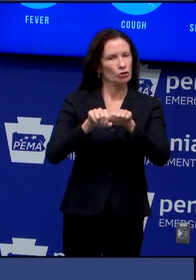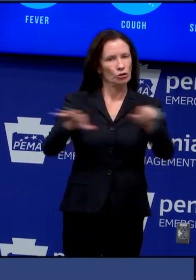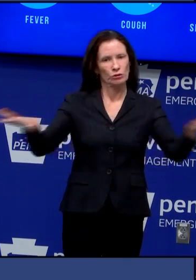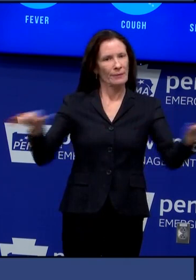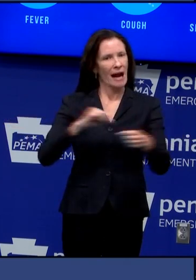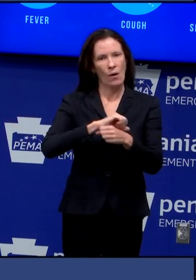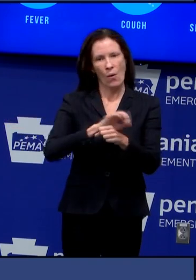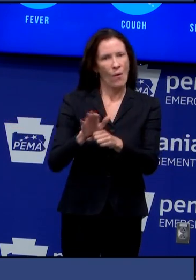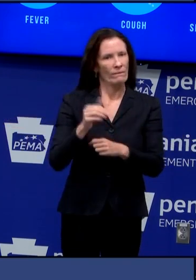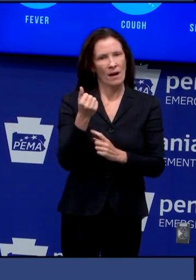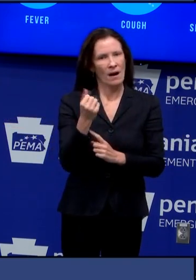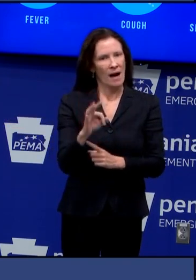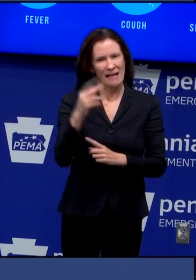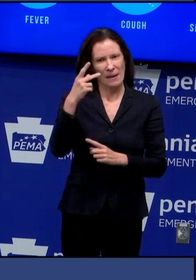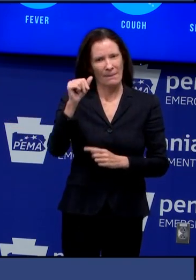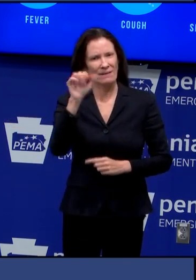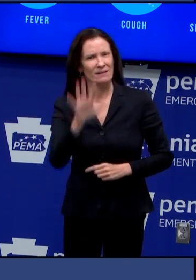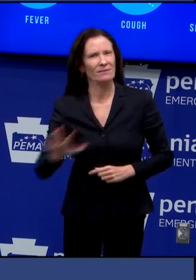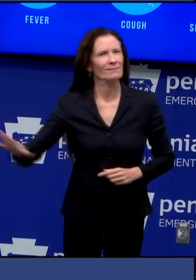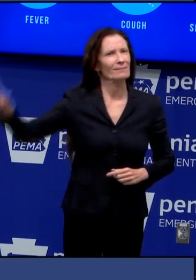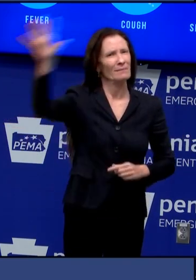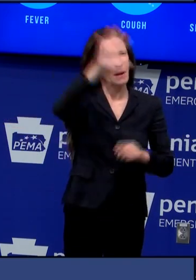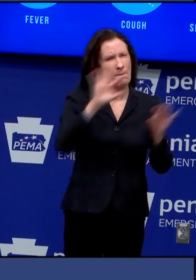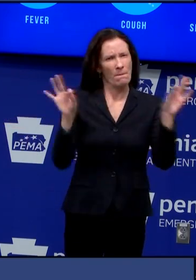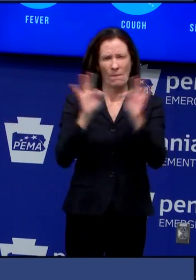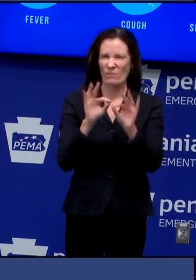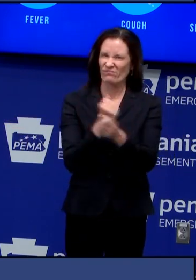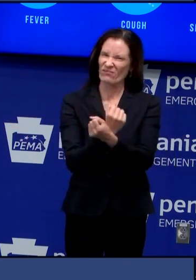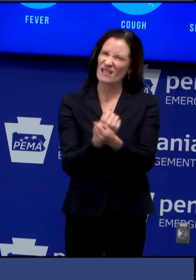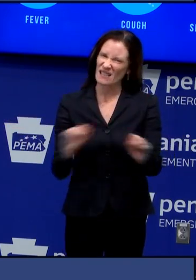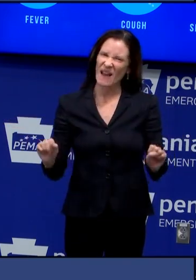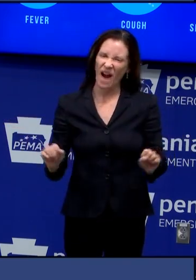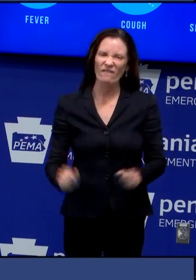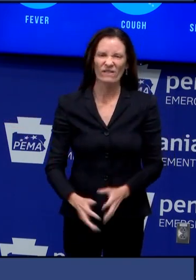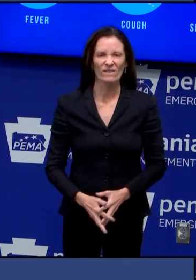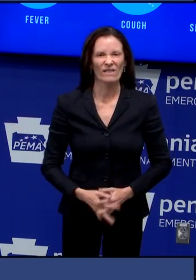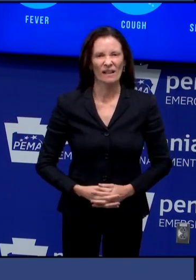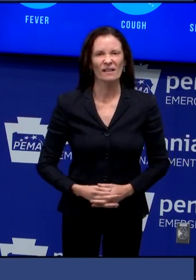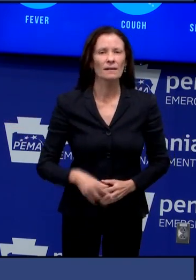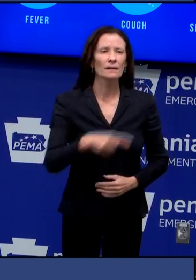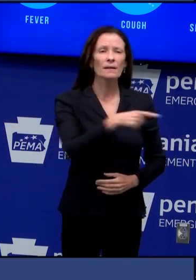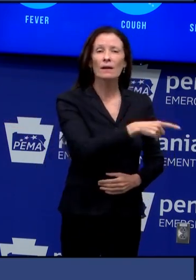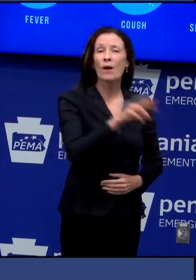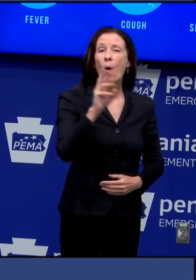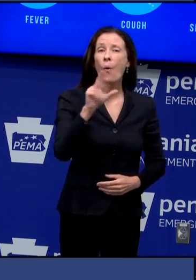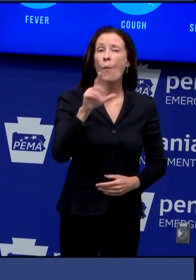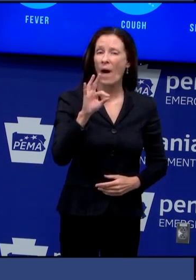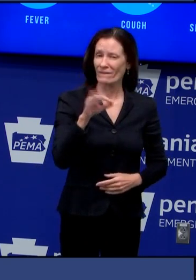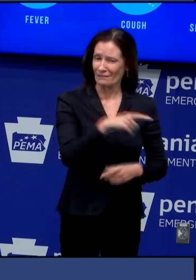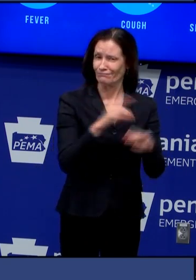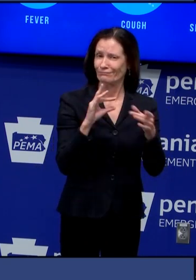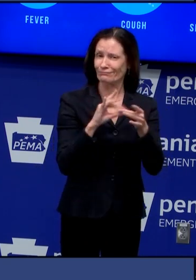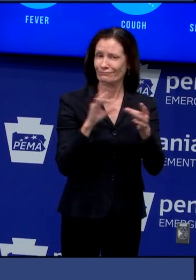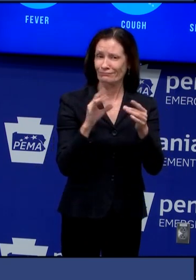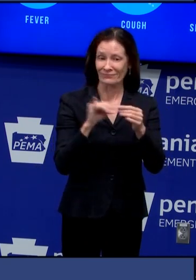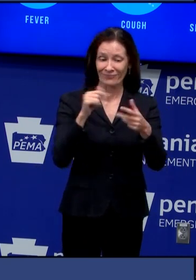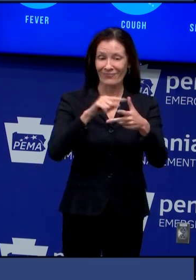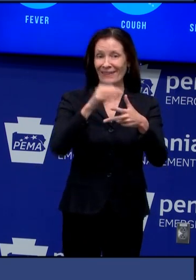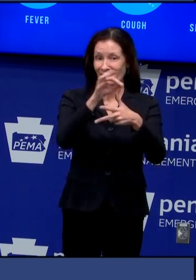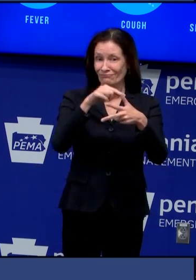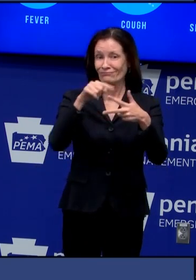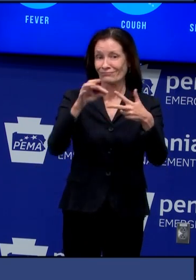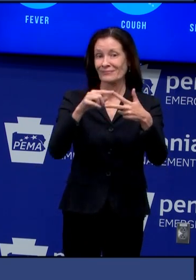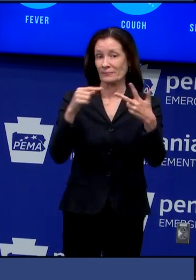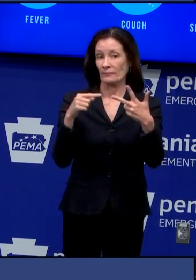vote and we'll be doing so in a safe way third as governor wolf mentioned department of state in order to make sure that